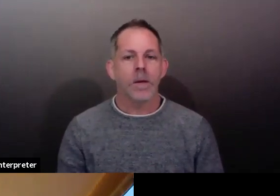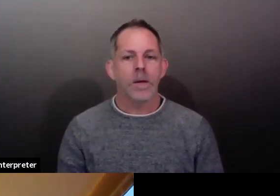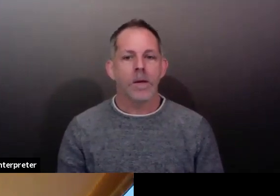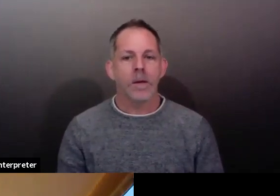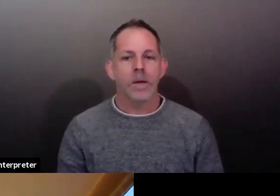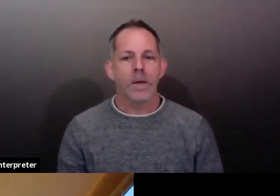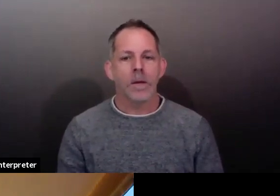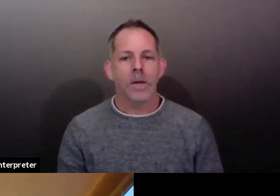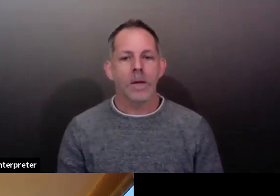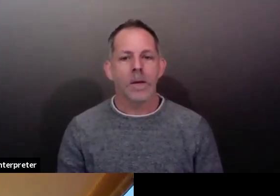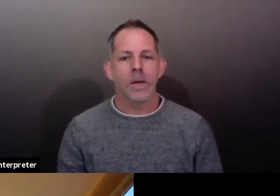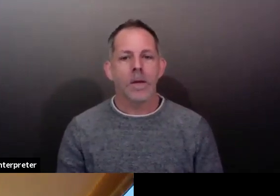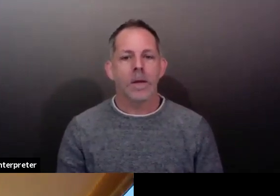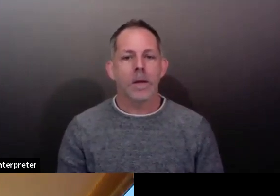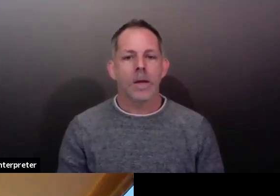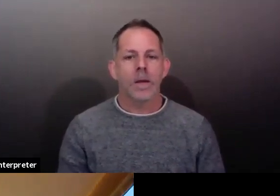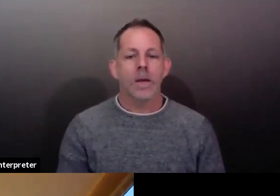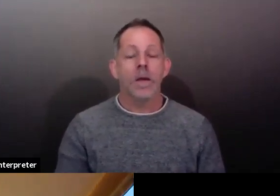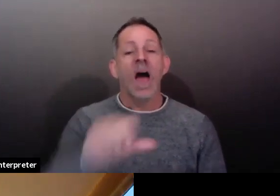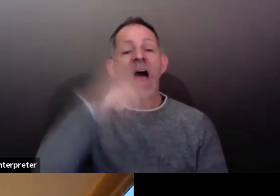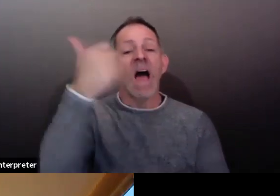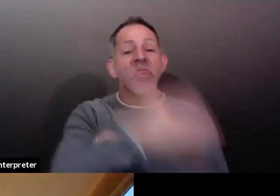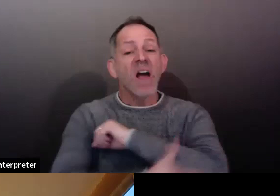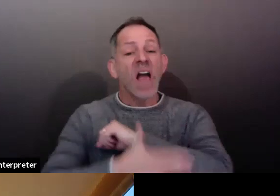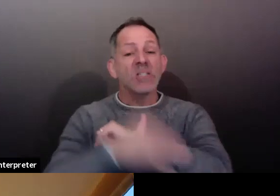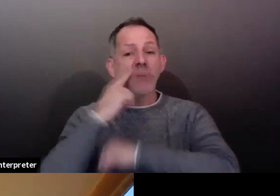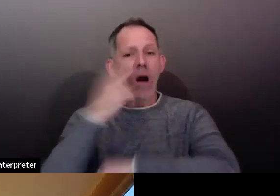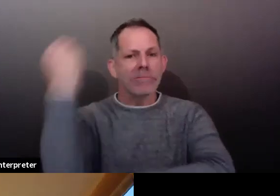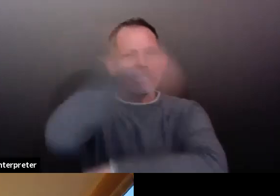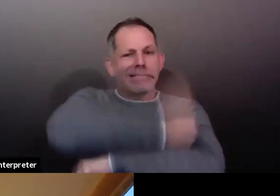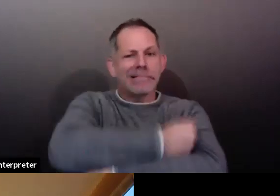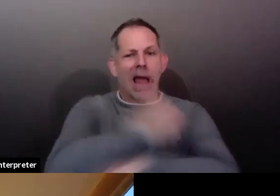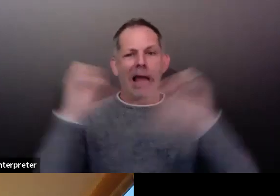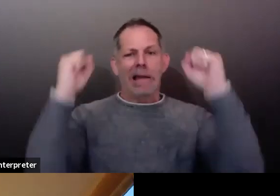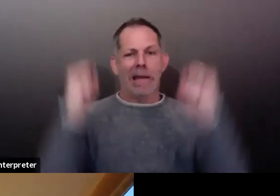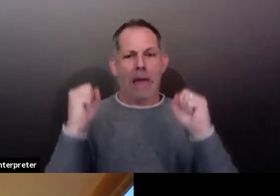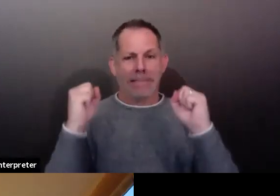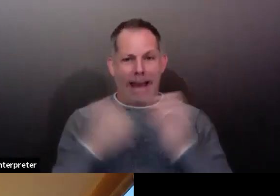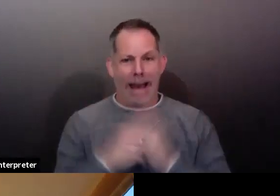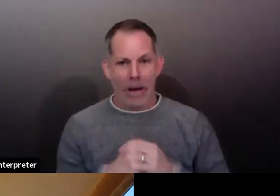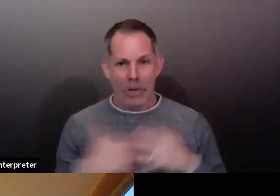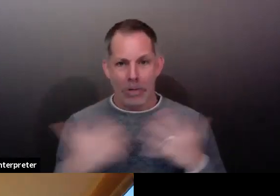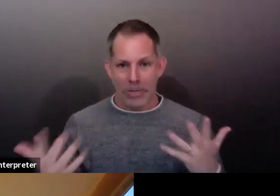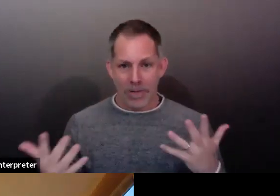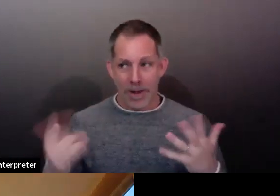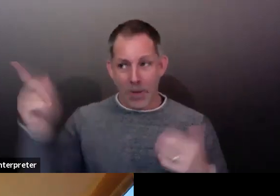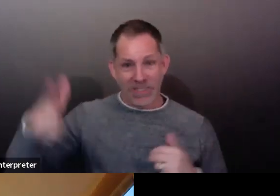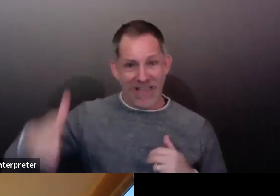describing deaths that are twice as high as earlier surges. Is that something that should be expected to here?